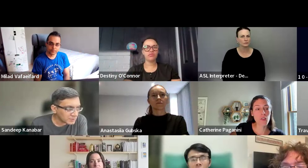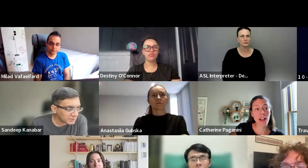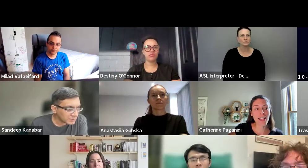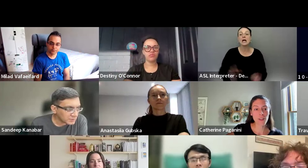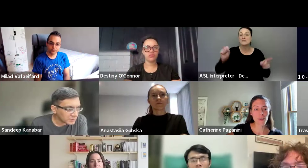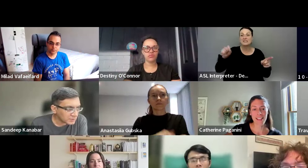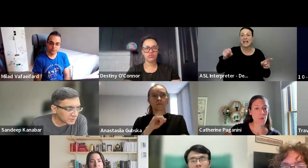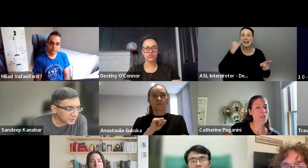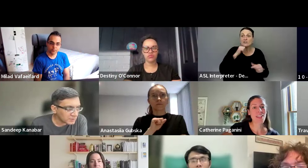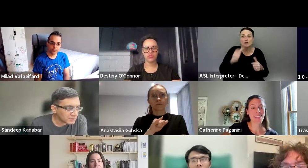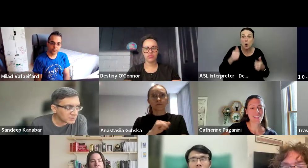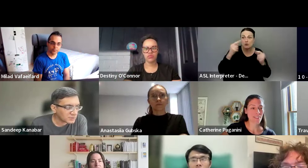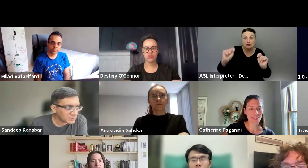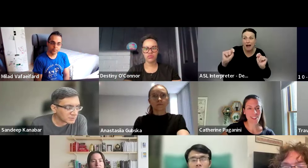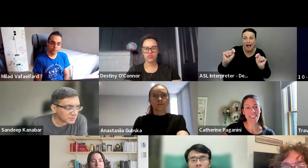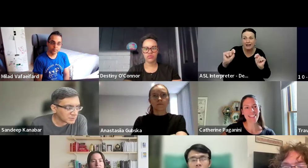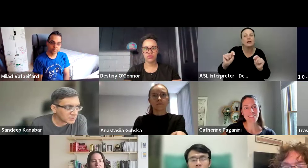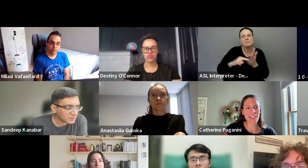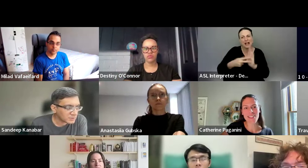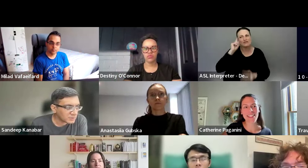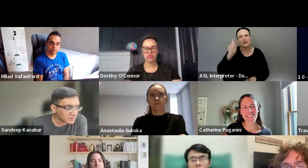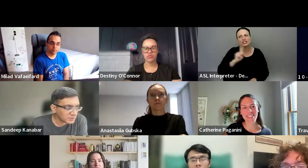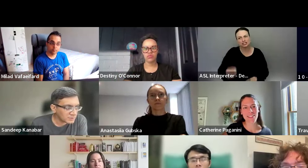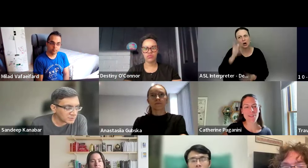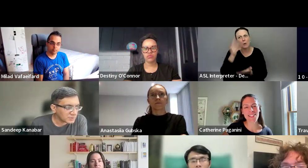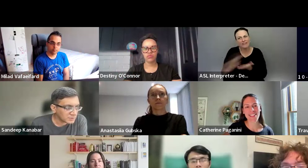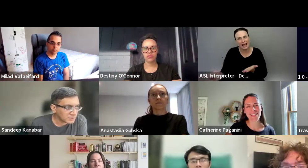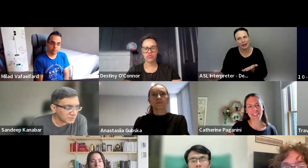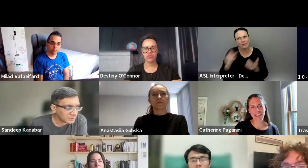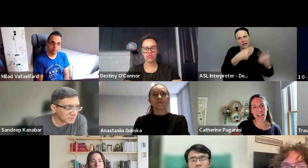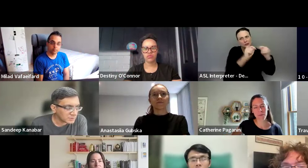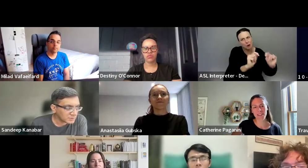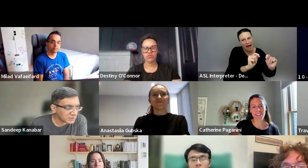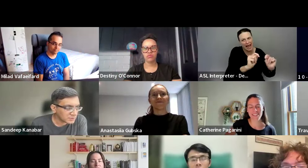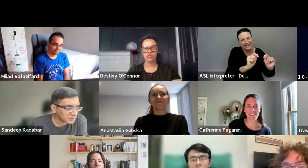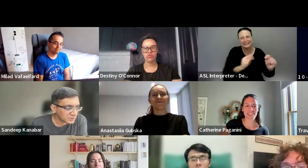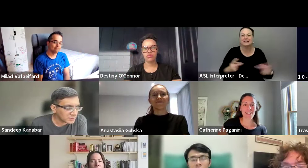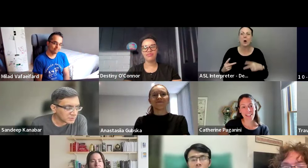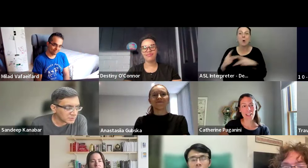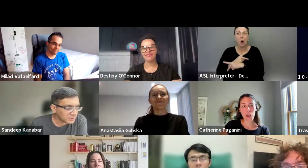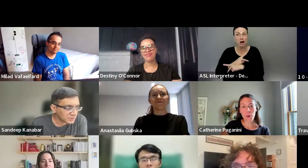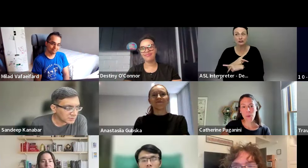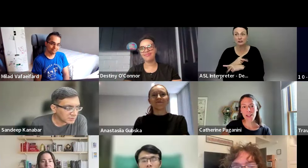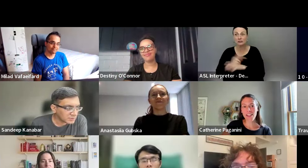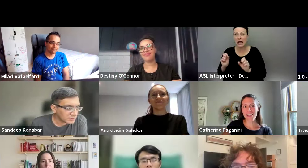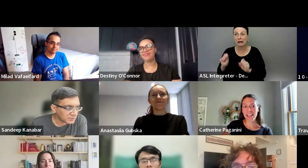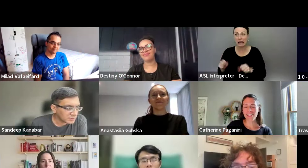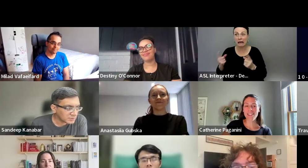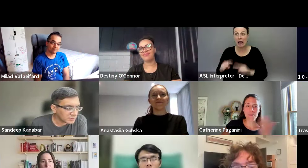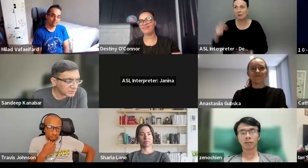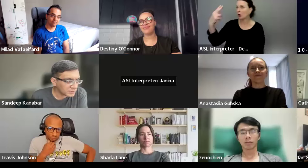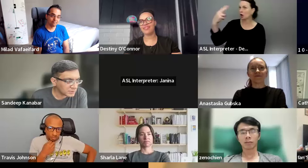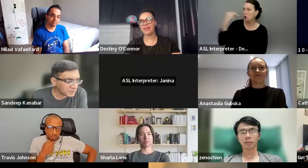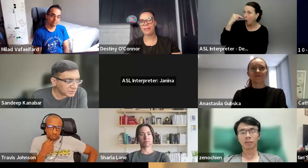Yeah. If you don't try, you can't, you will not definitely not get it. Right. So that's like the worst thing that can happen is getting a no. And